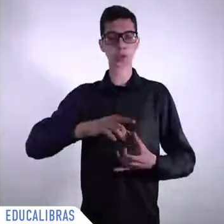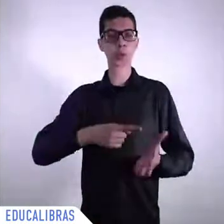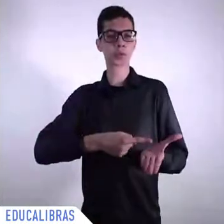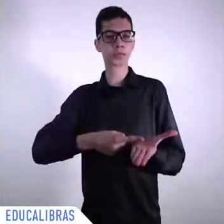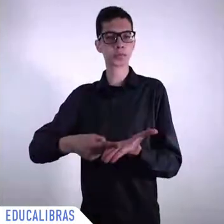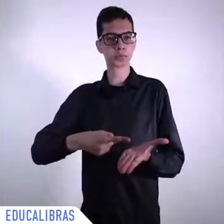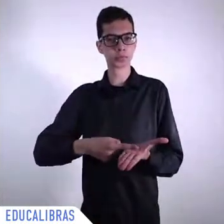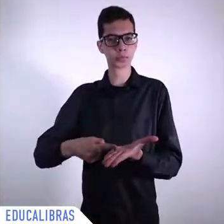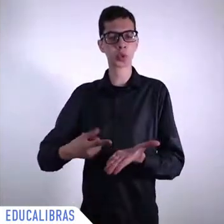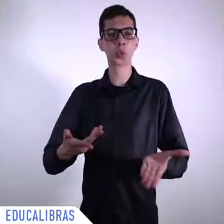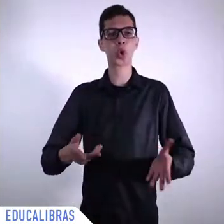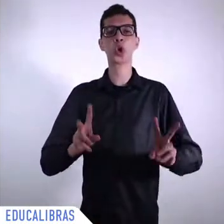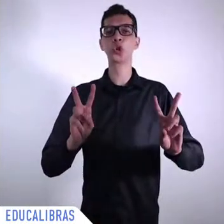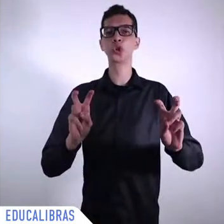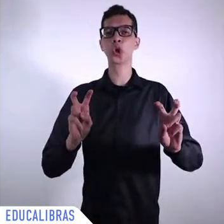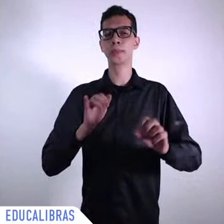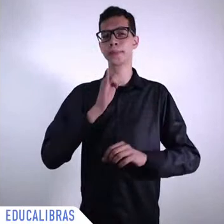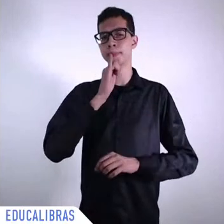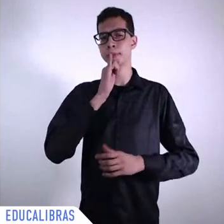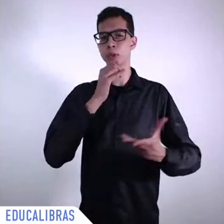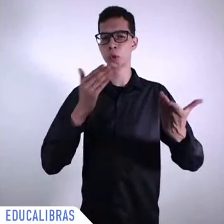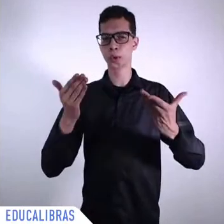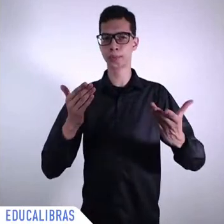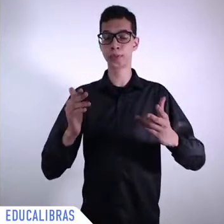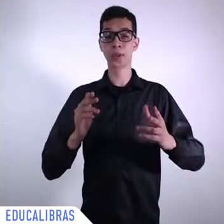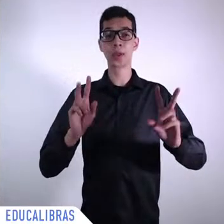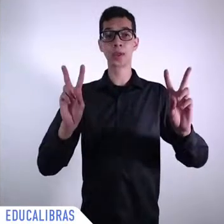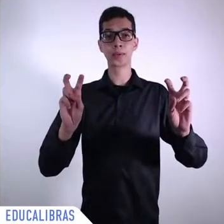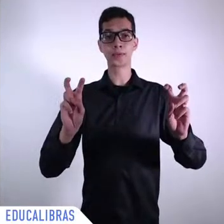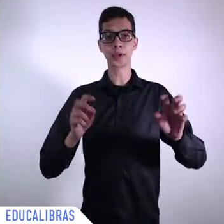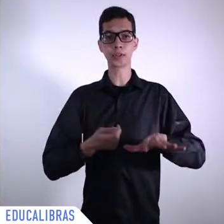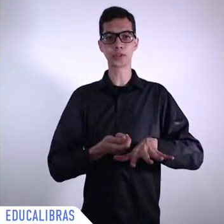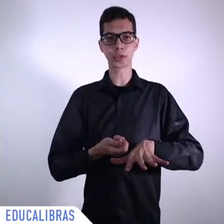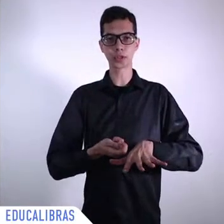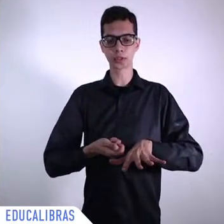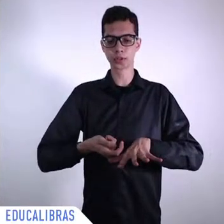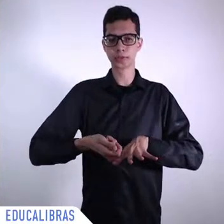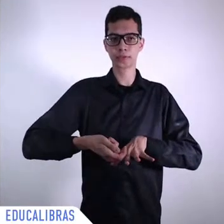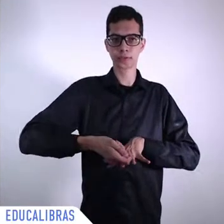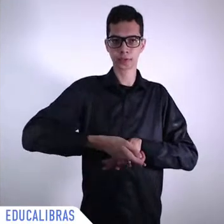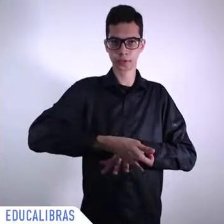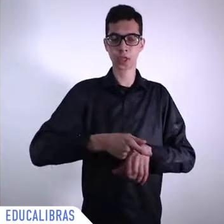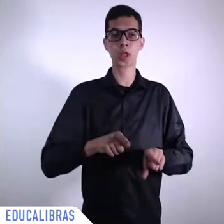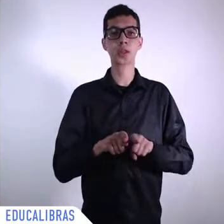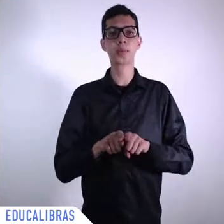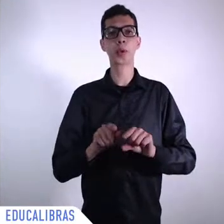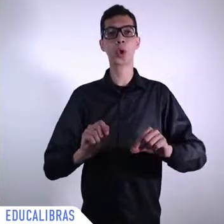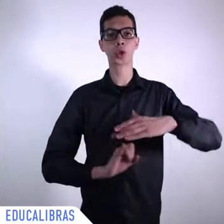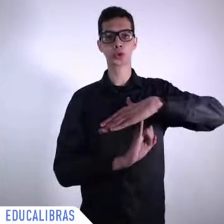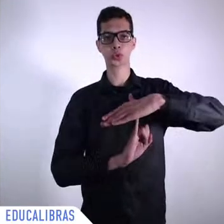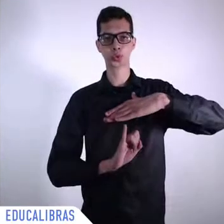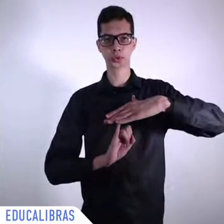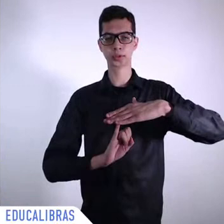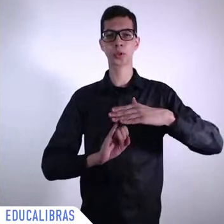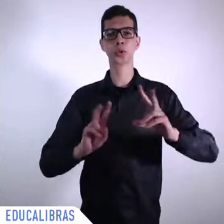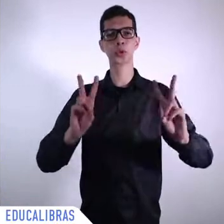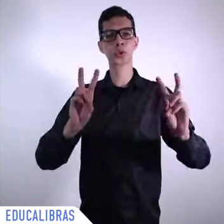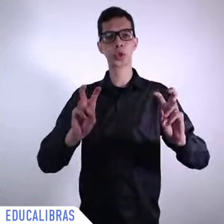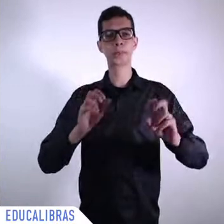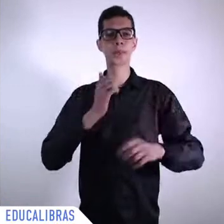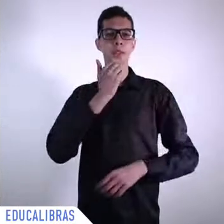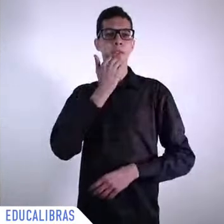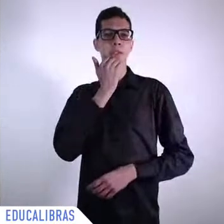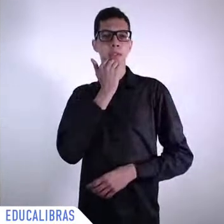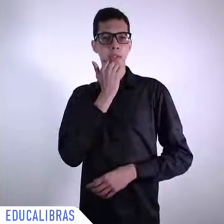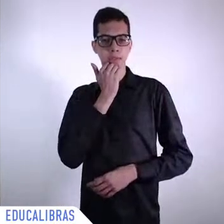and in the institutions the UN has the verified campaign against disinformation for example do you think initiatives like that